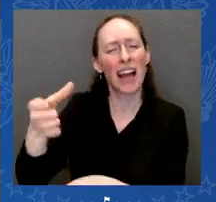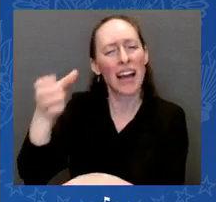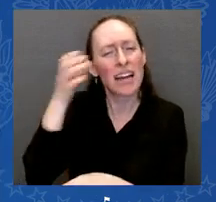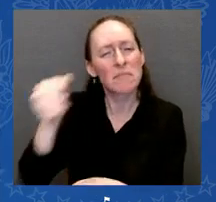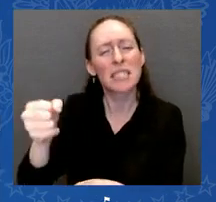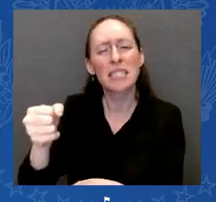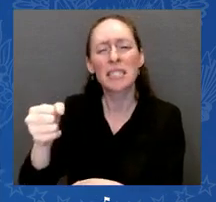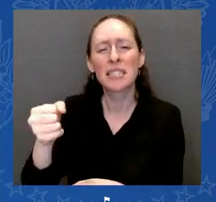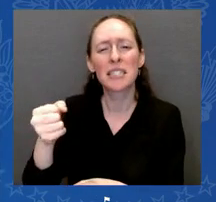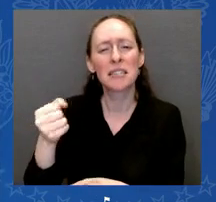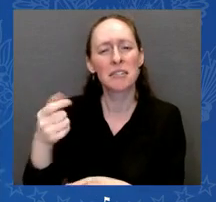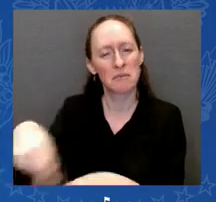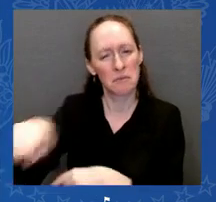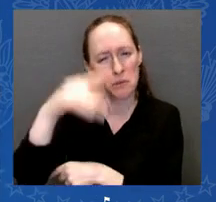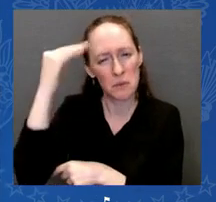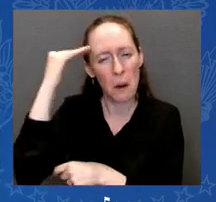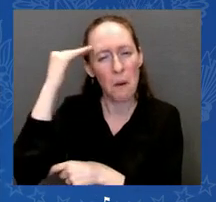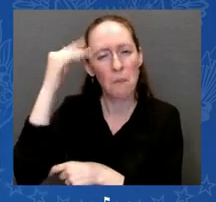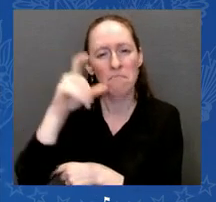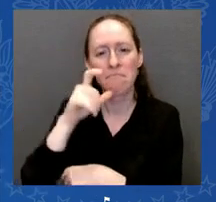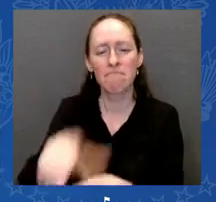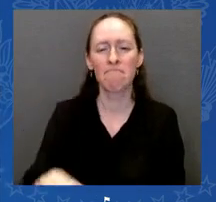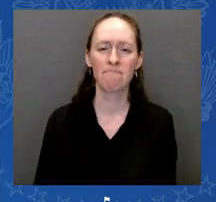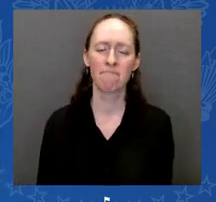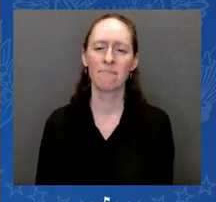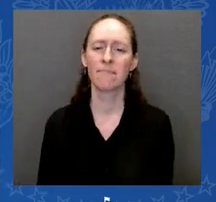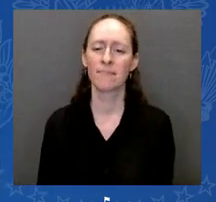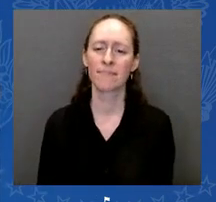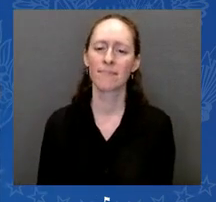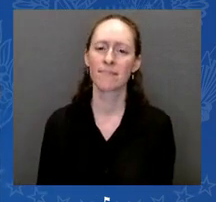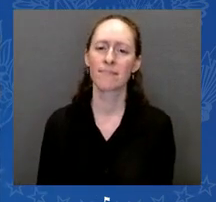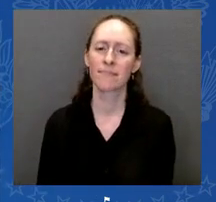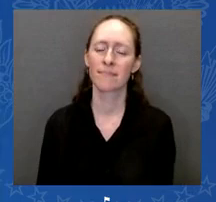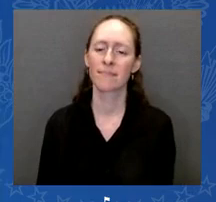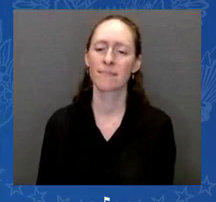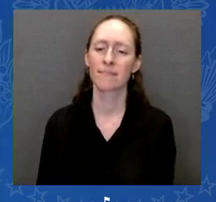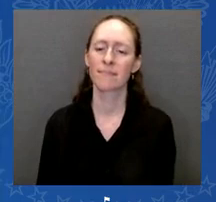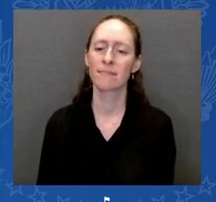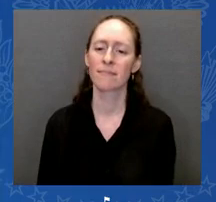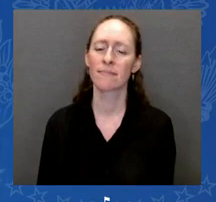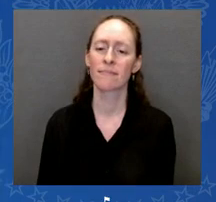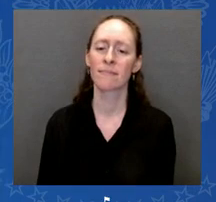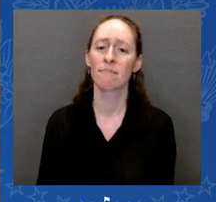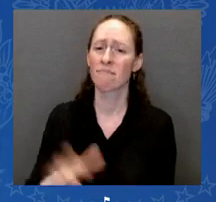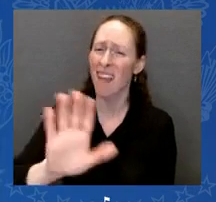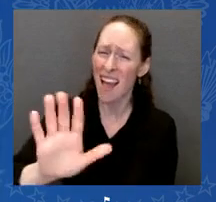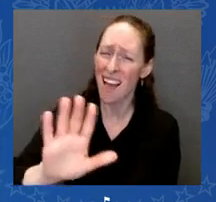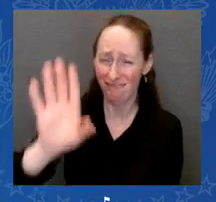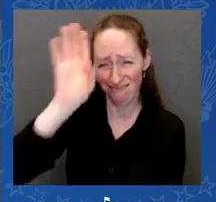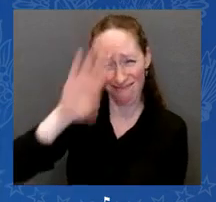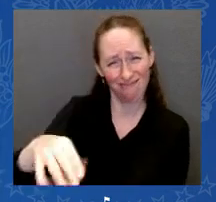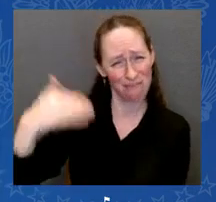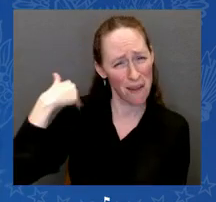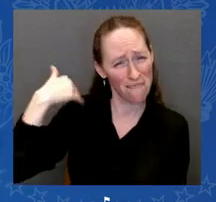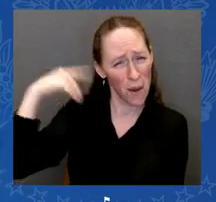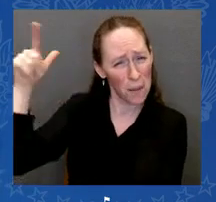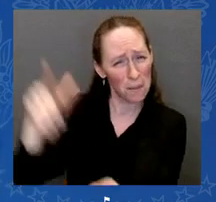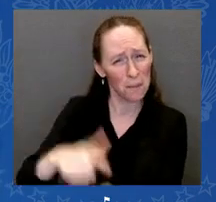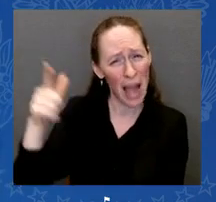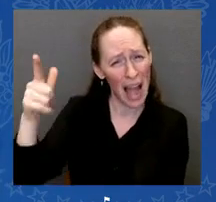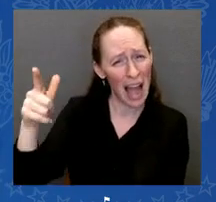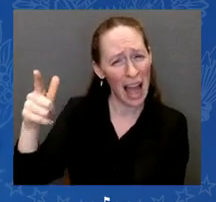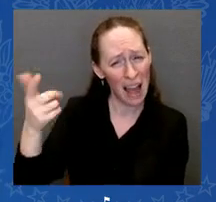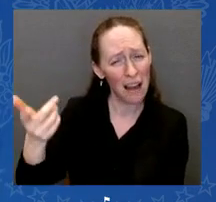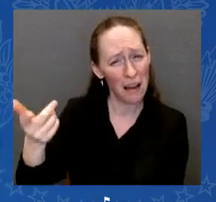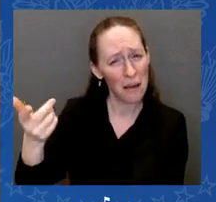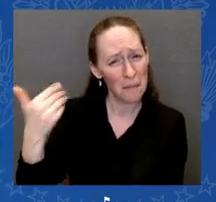But, you know, we did it before. You may remember. In the 90s, we did it to help the very people